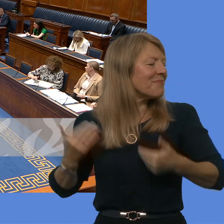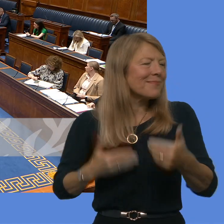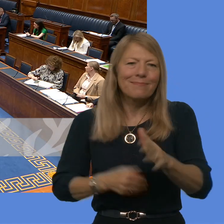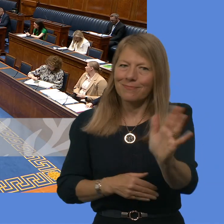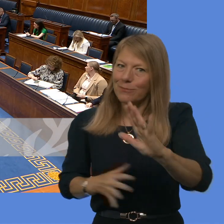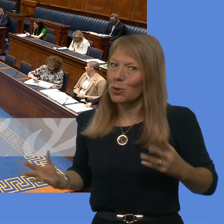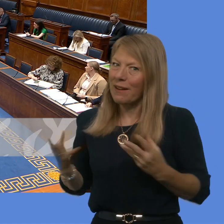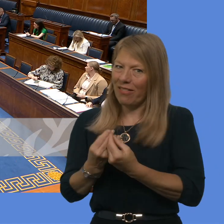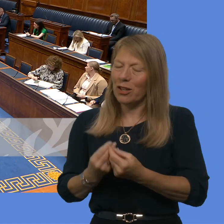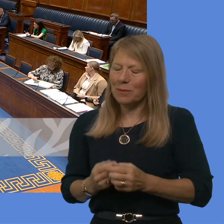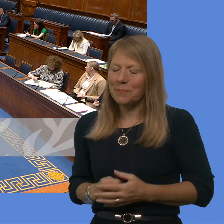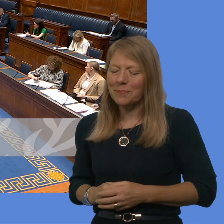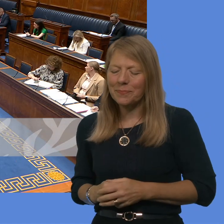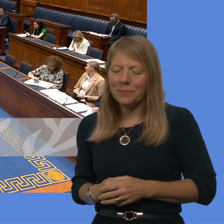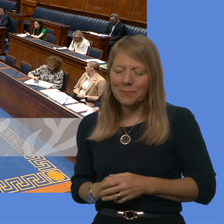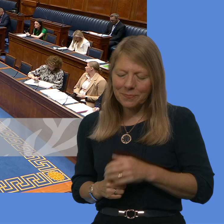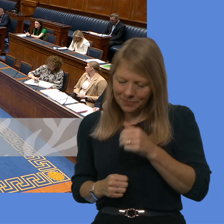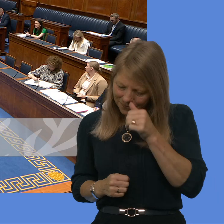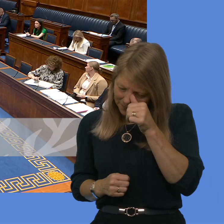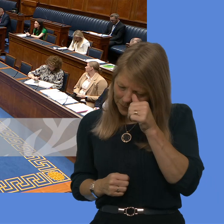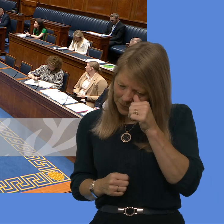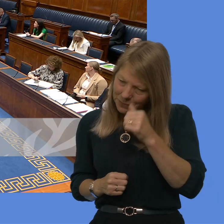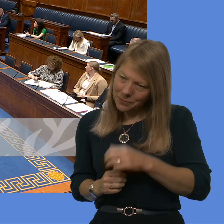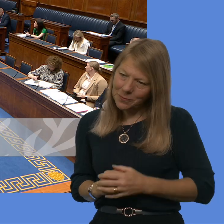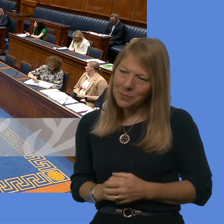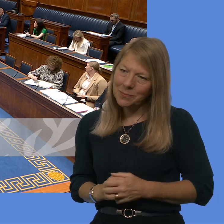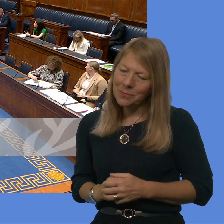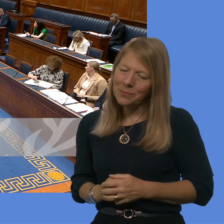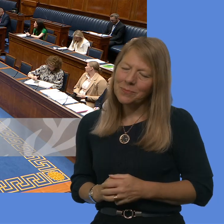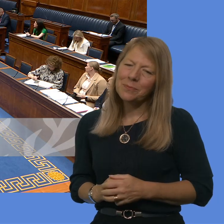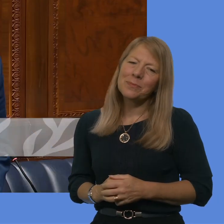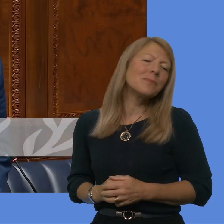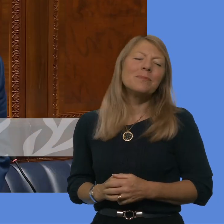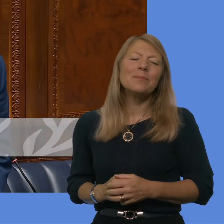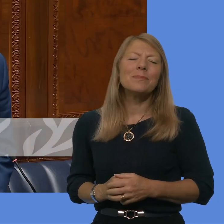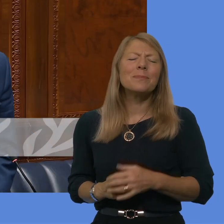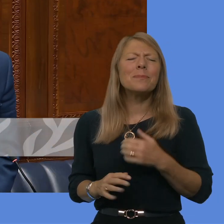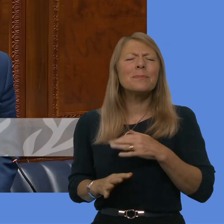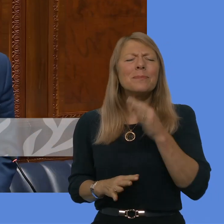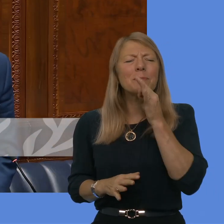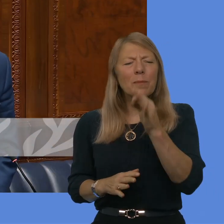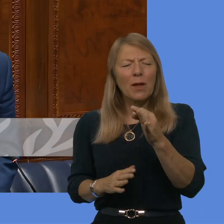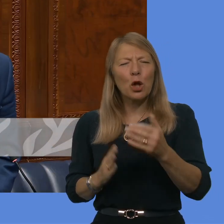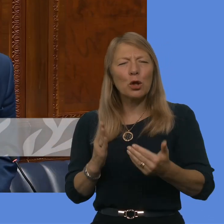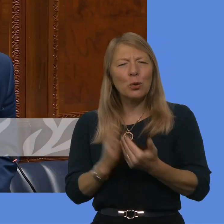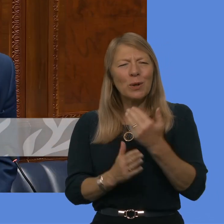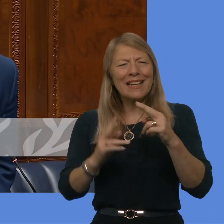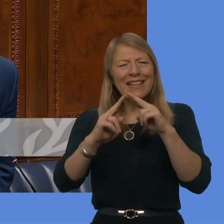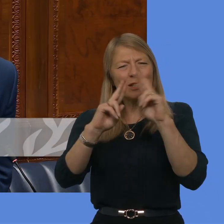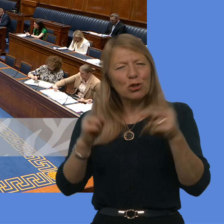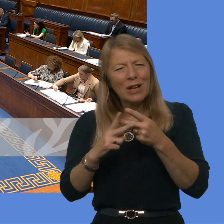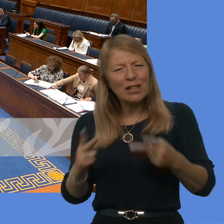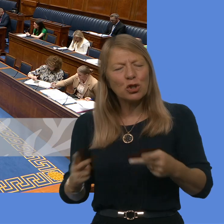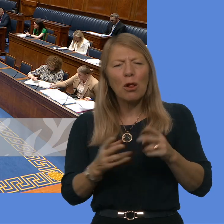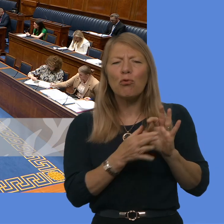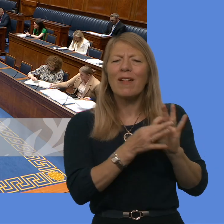Speaker. Just to ask our Deputy First Minister for an update on what work has taken place in the new international relations strategy during the months of May and